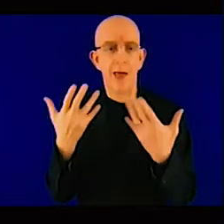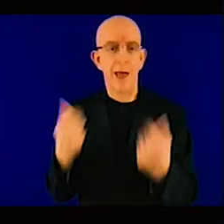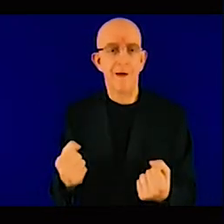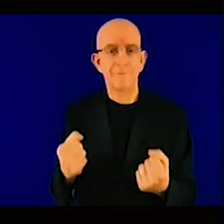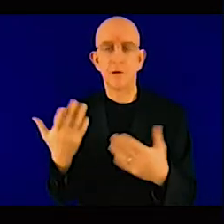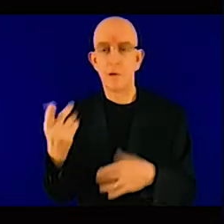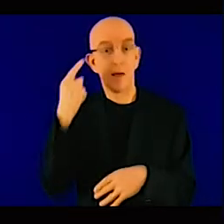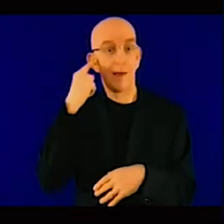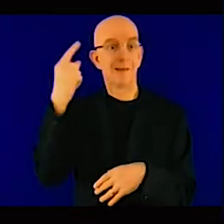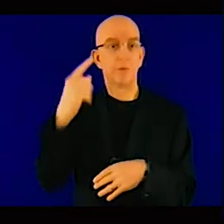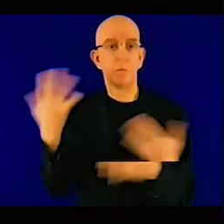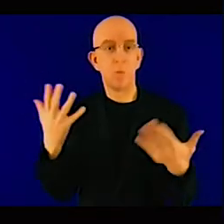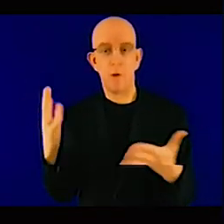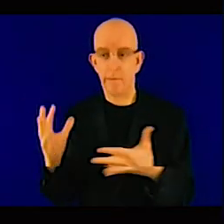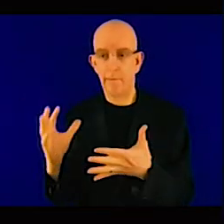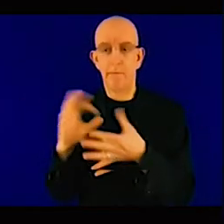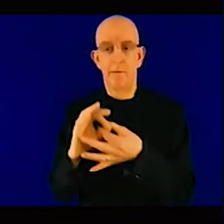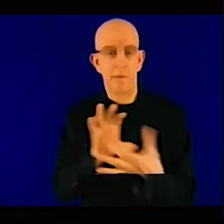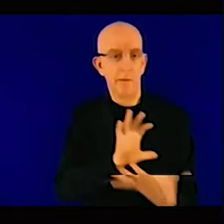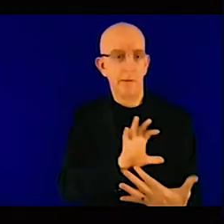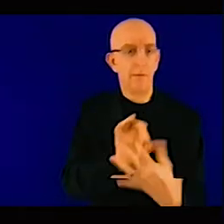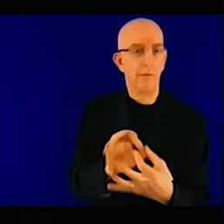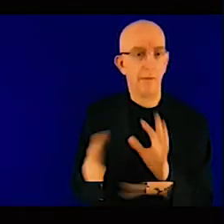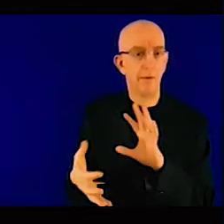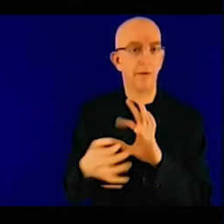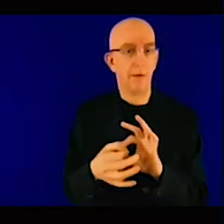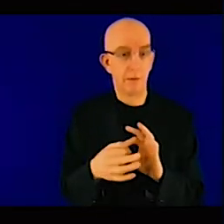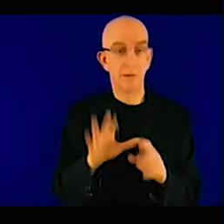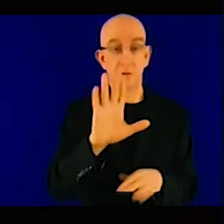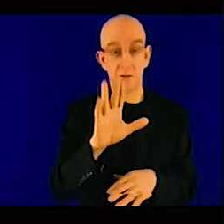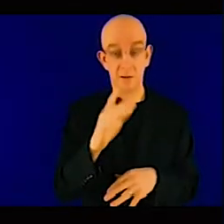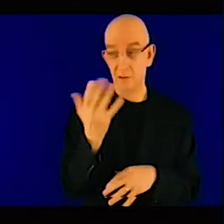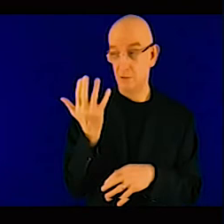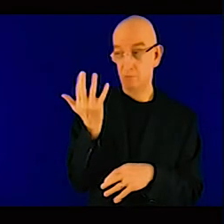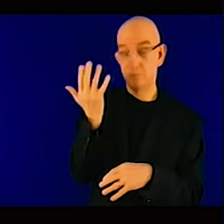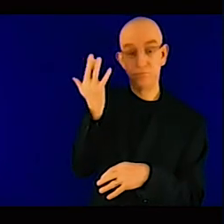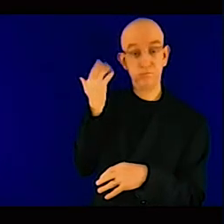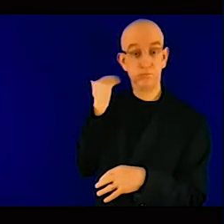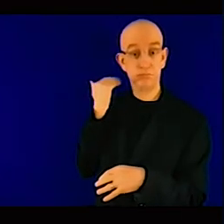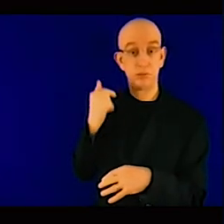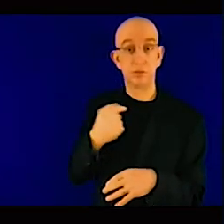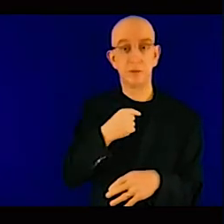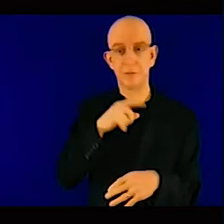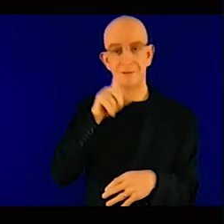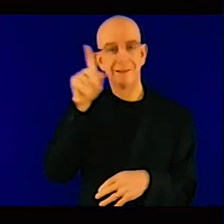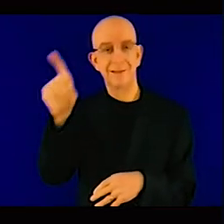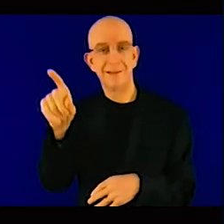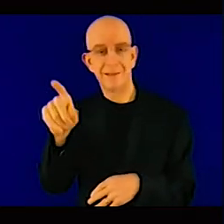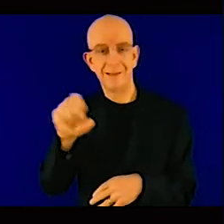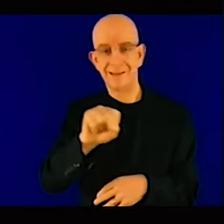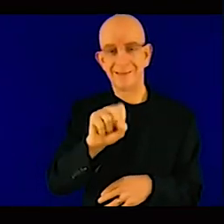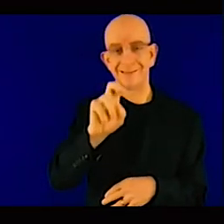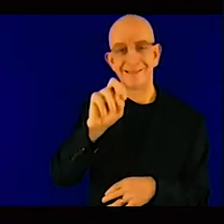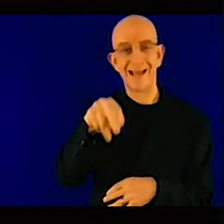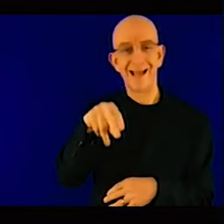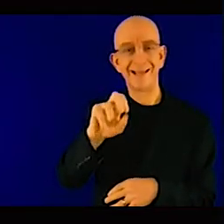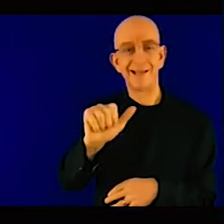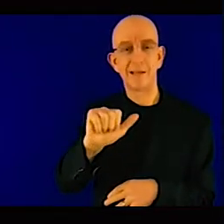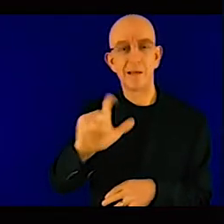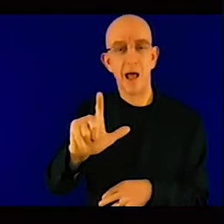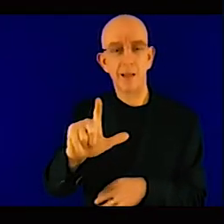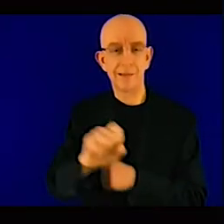tried to look at all continents globally, and we have discovered a key,